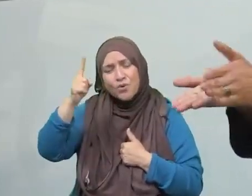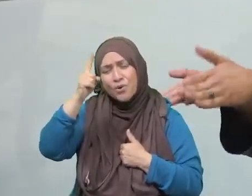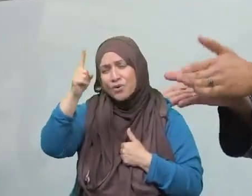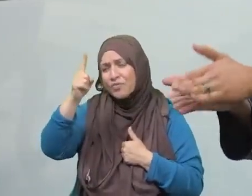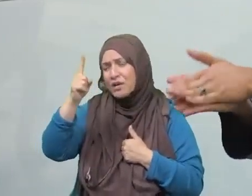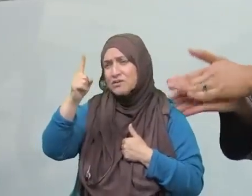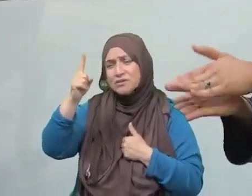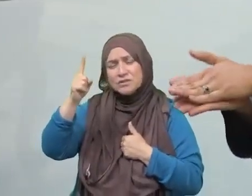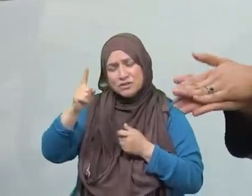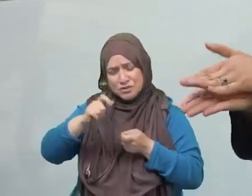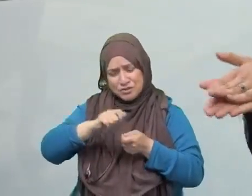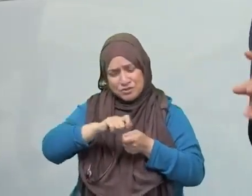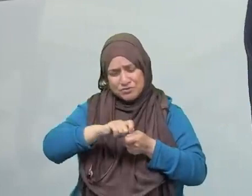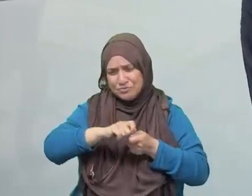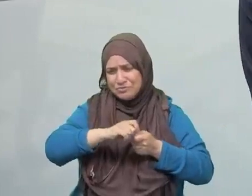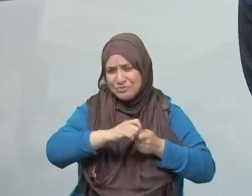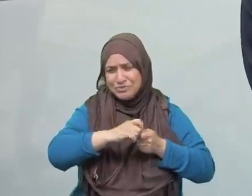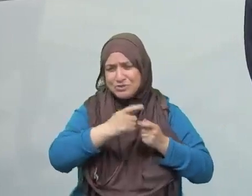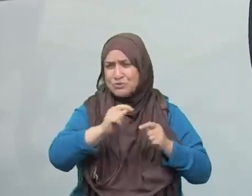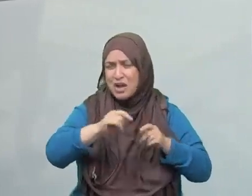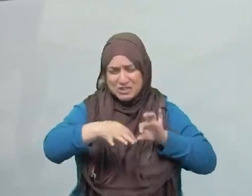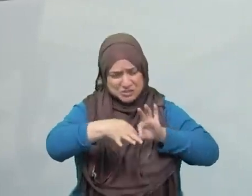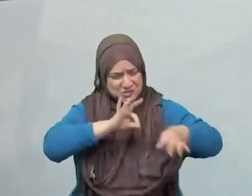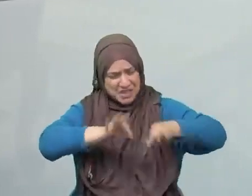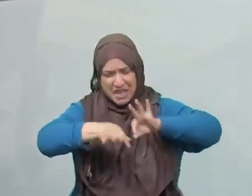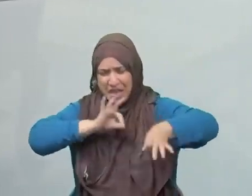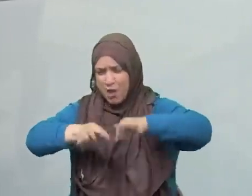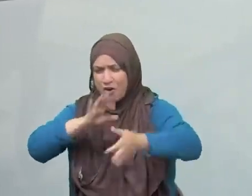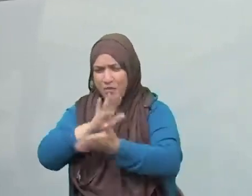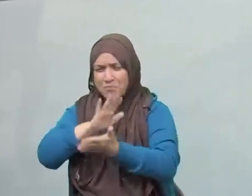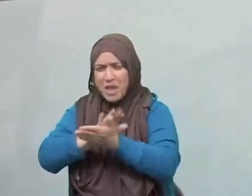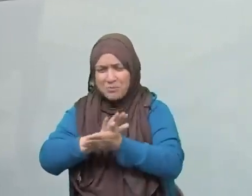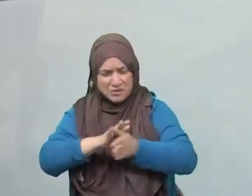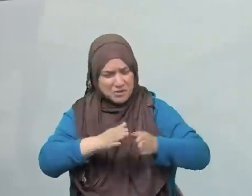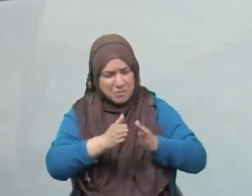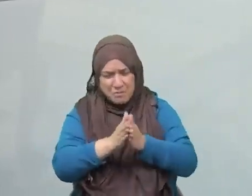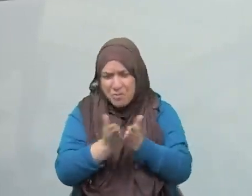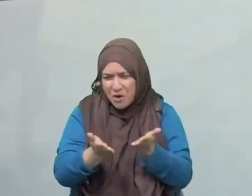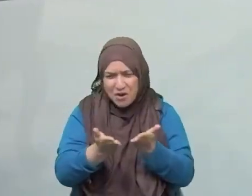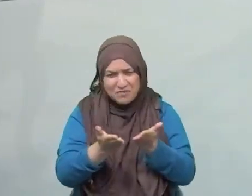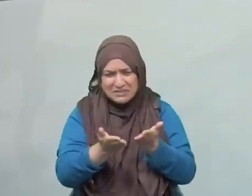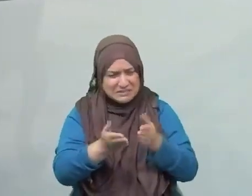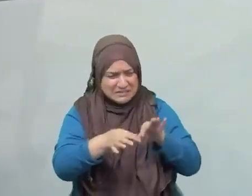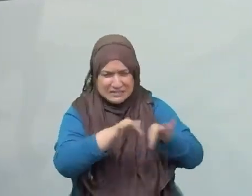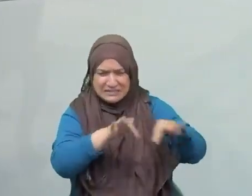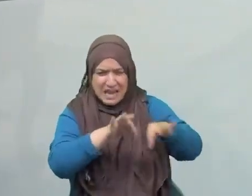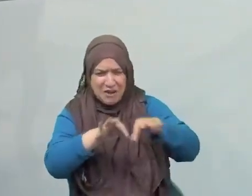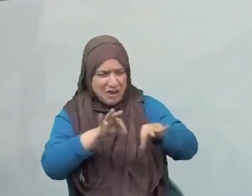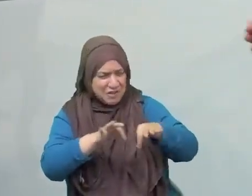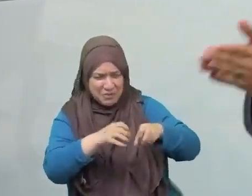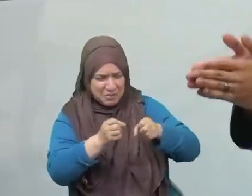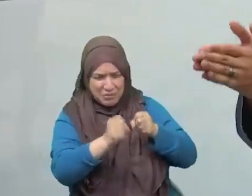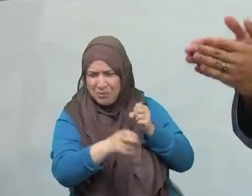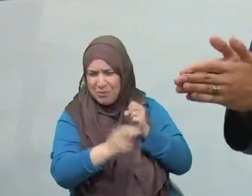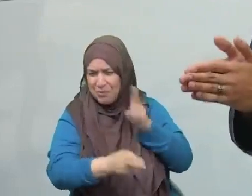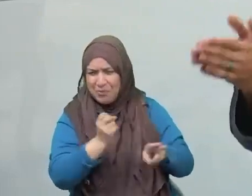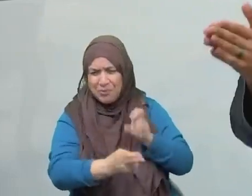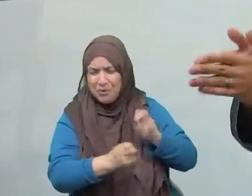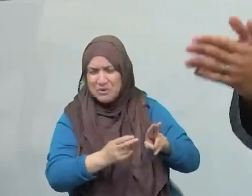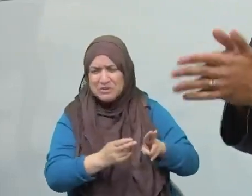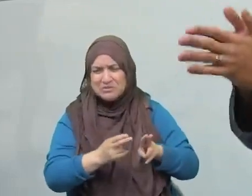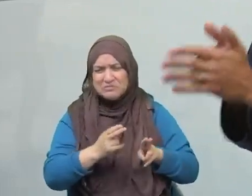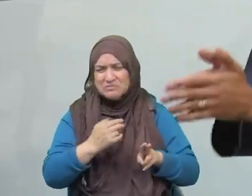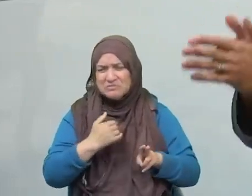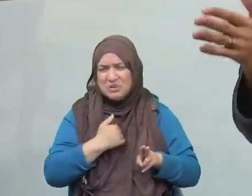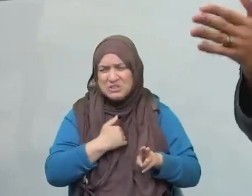sins that I brought with me before this month are going to show anymore on my record. Oh Allah, forgive me. And so it's not just the dua for the last 10 nights.